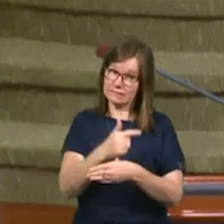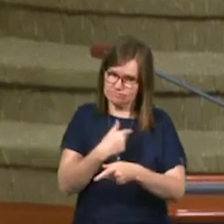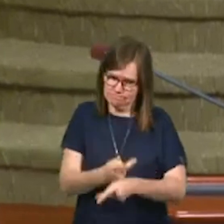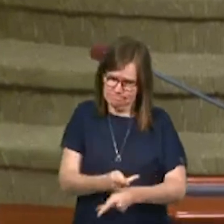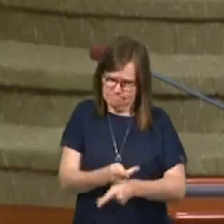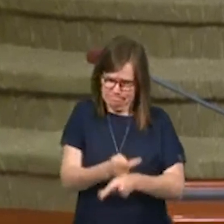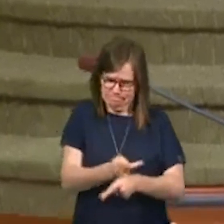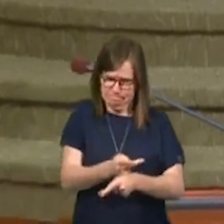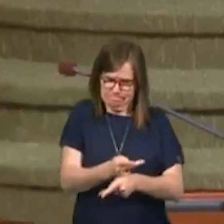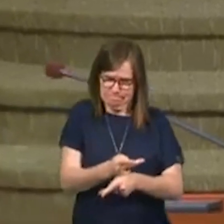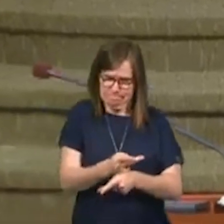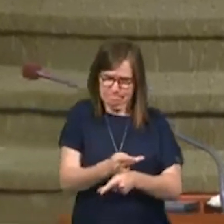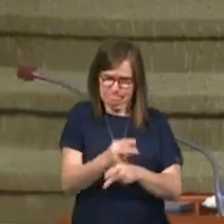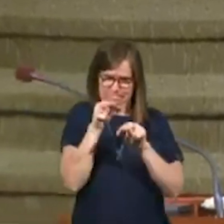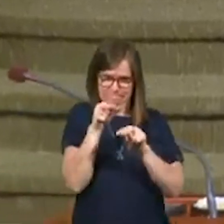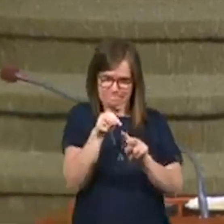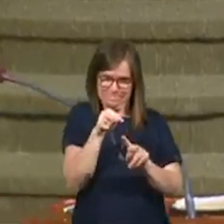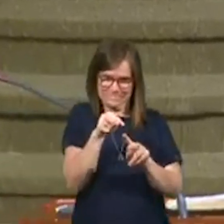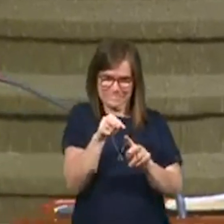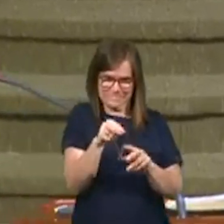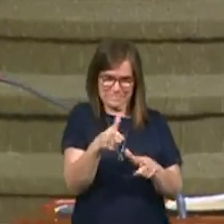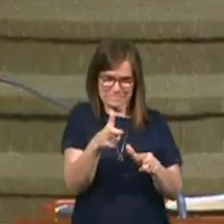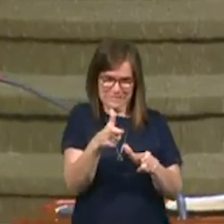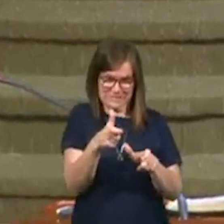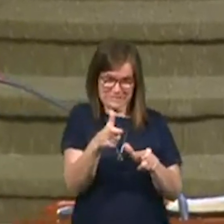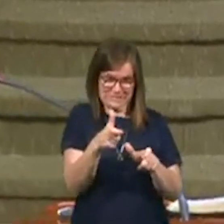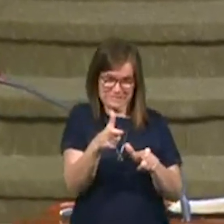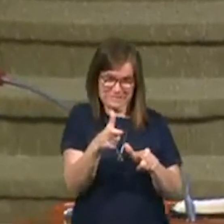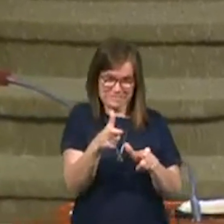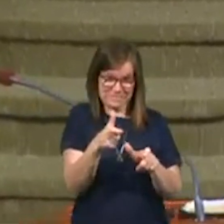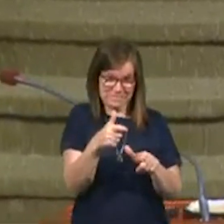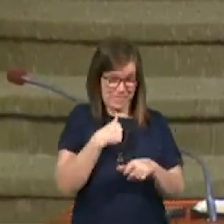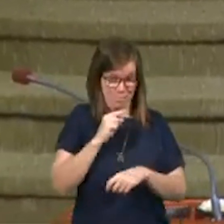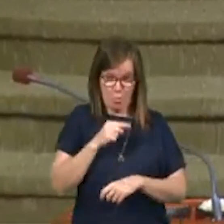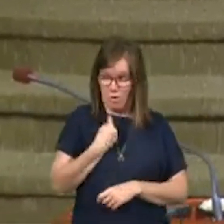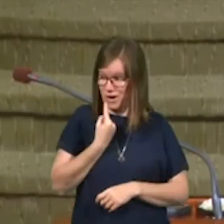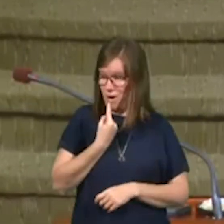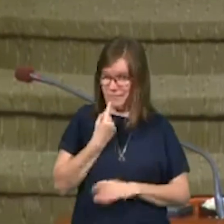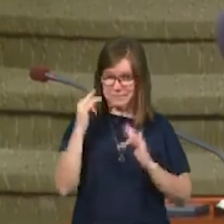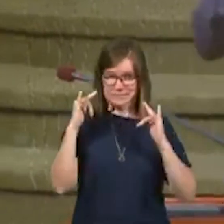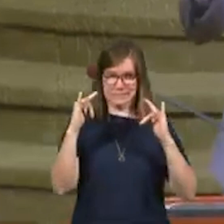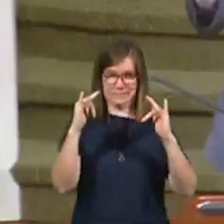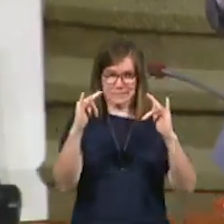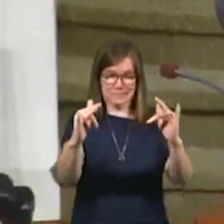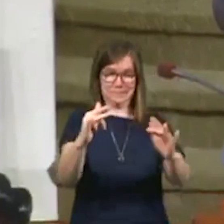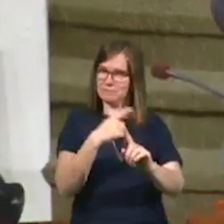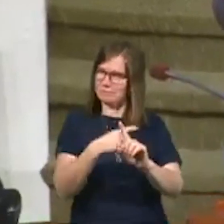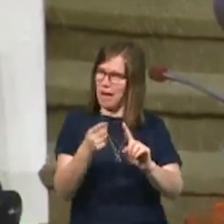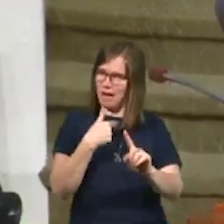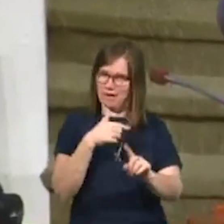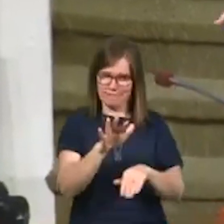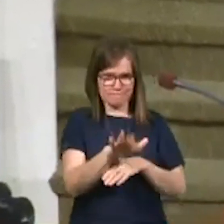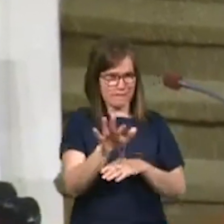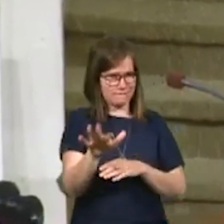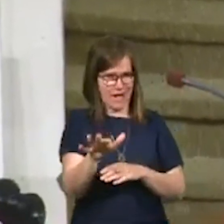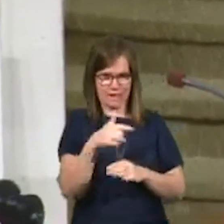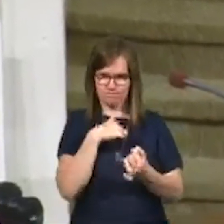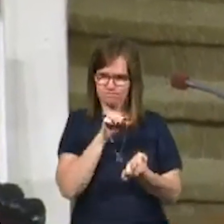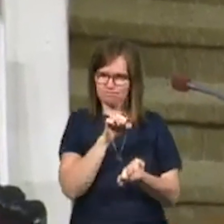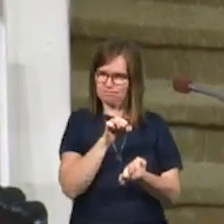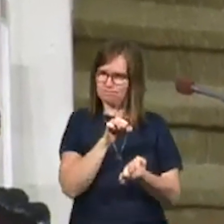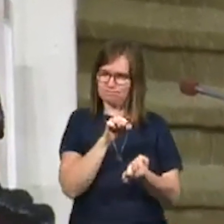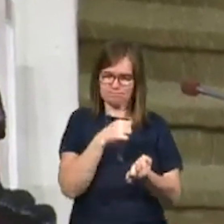I am watching my speed the next night. Okay. I'm the only one on the road, but I'm at 55, brother. I mean, I am,